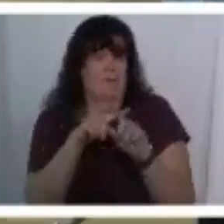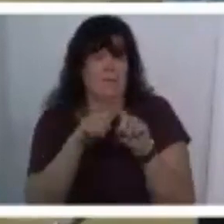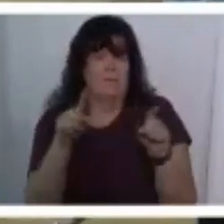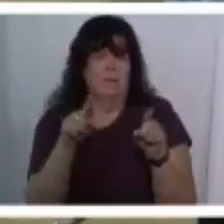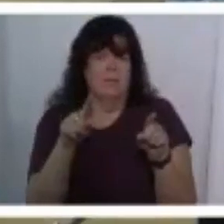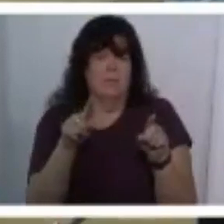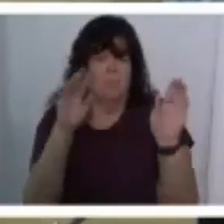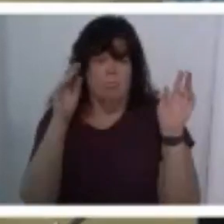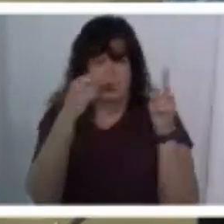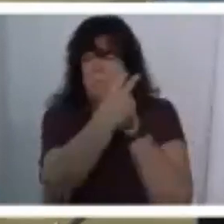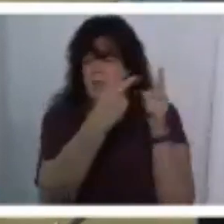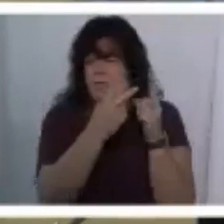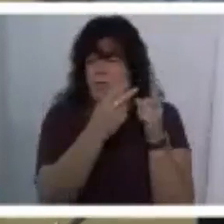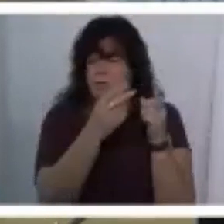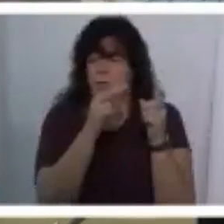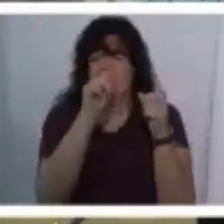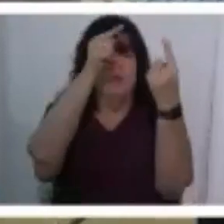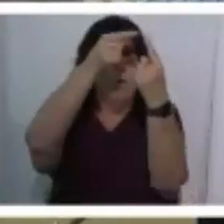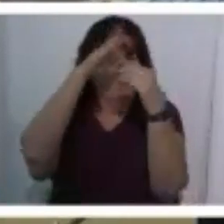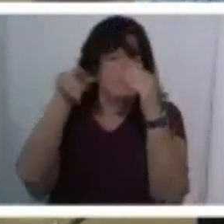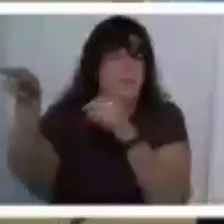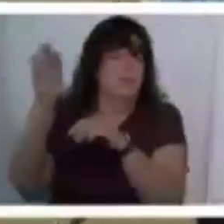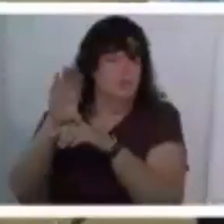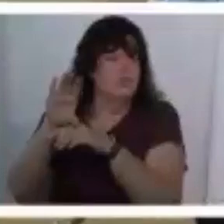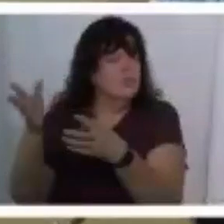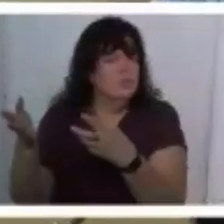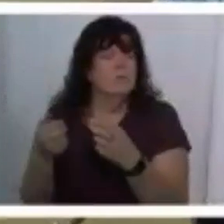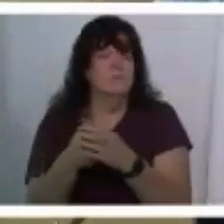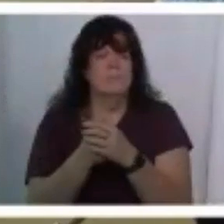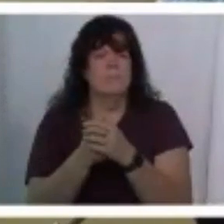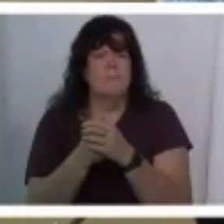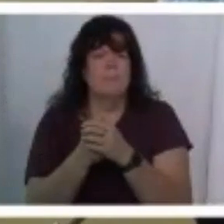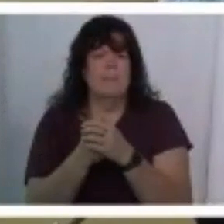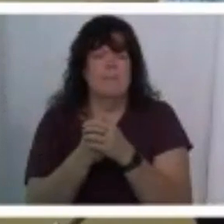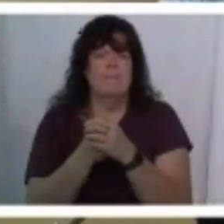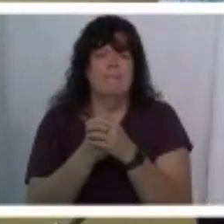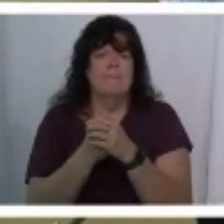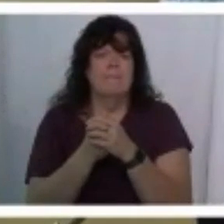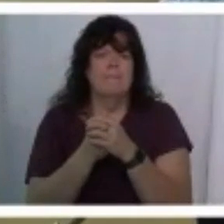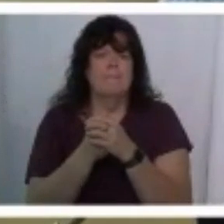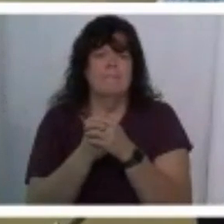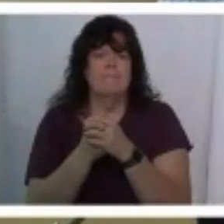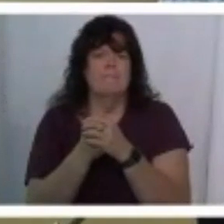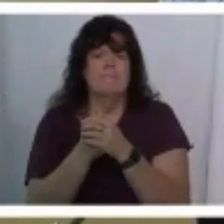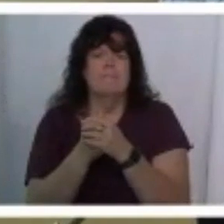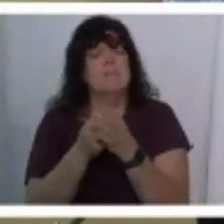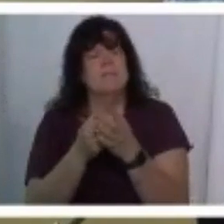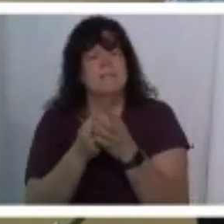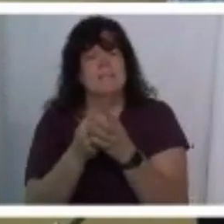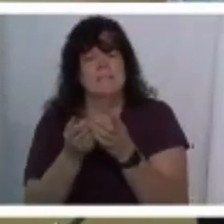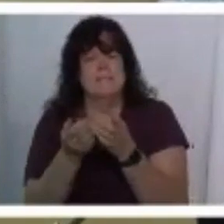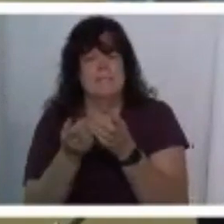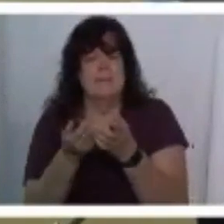mission than britain christian um and it's one that appeals to